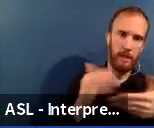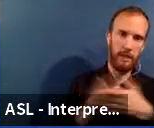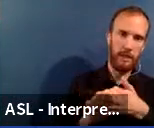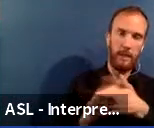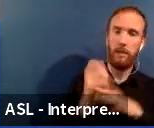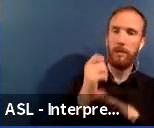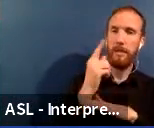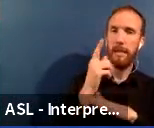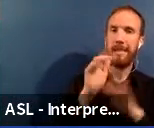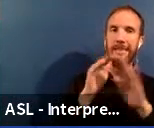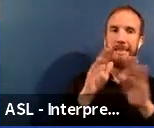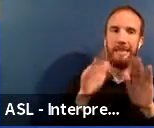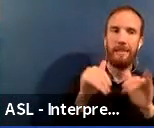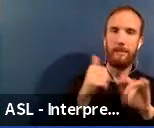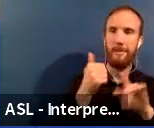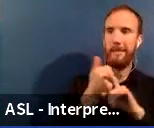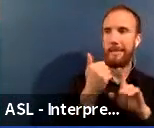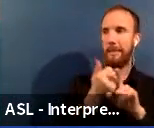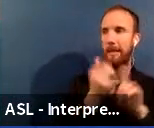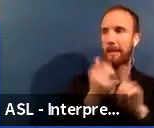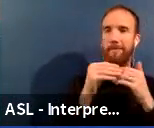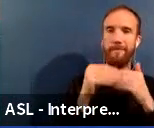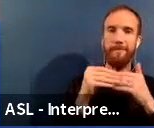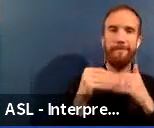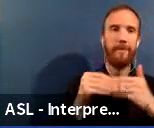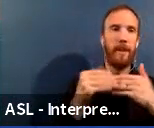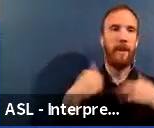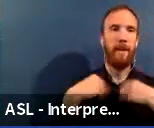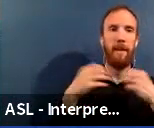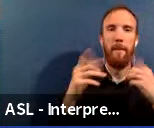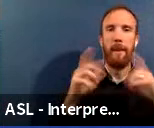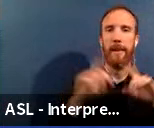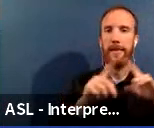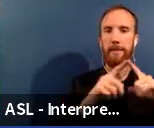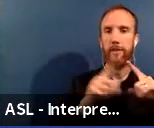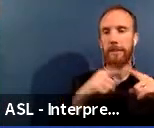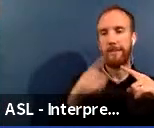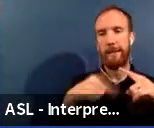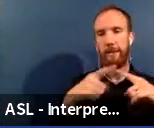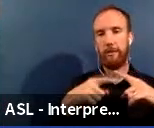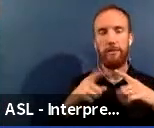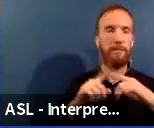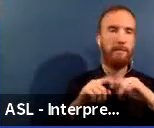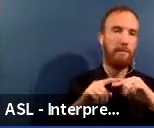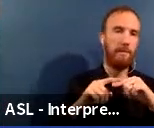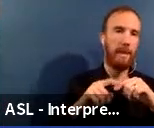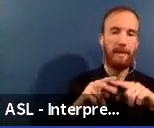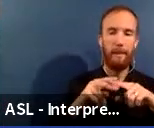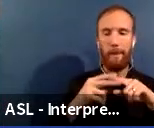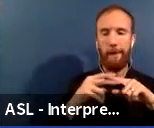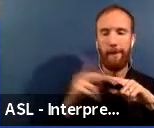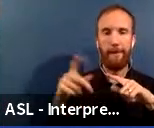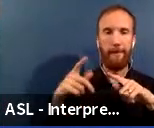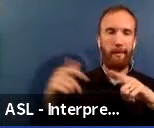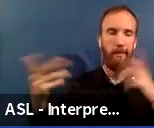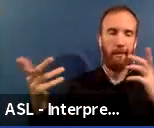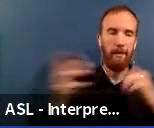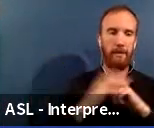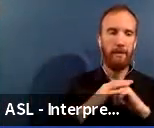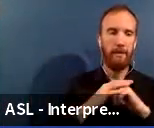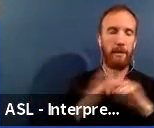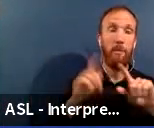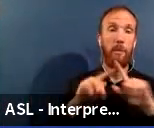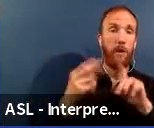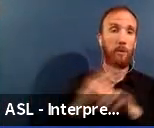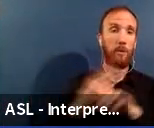talk about the many freestyle cycles. It could be dependent on maintenance. But we use the facility